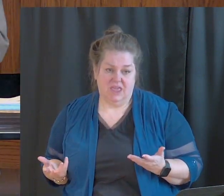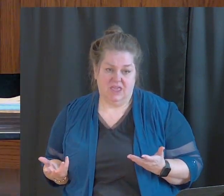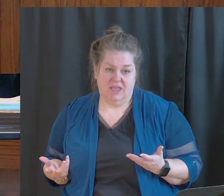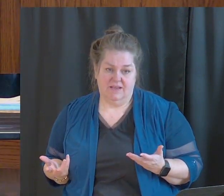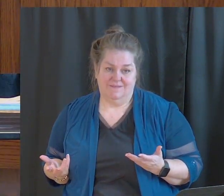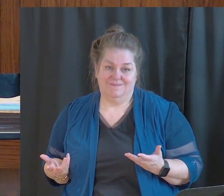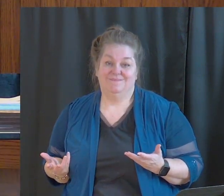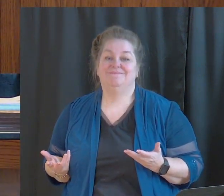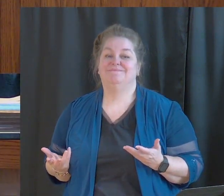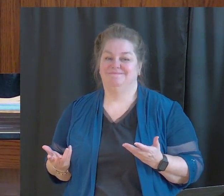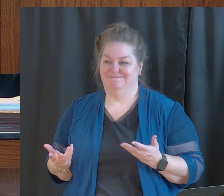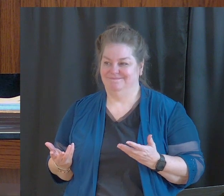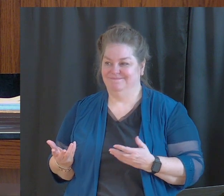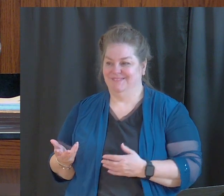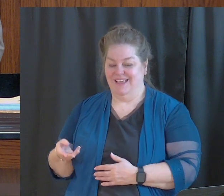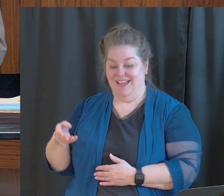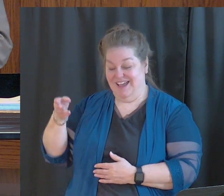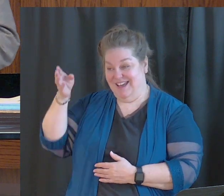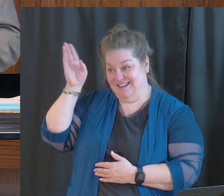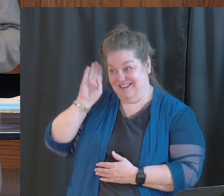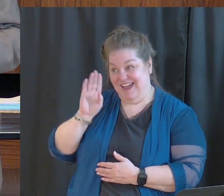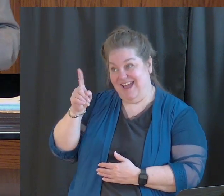Gossip is not such a bad thing.